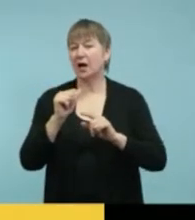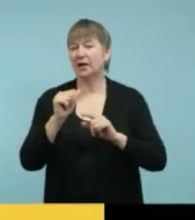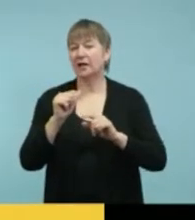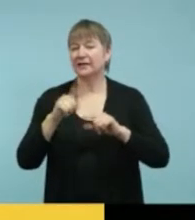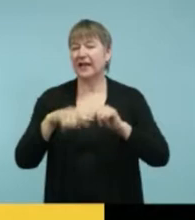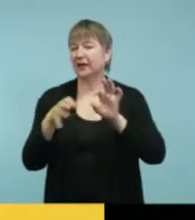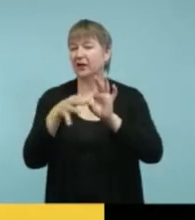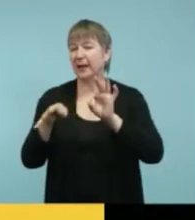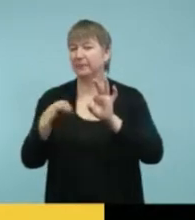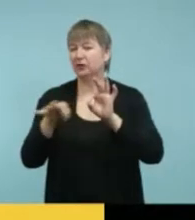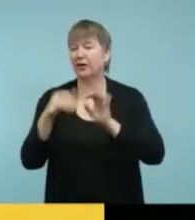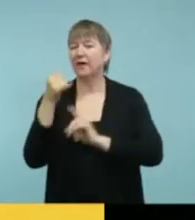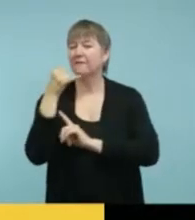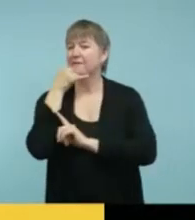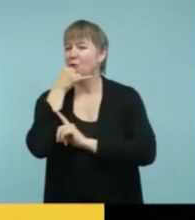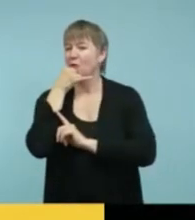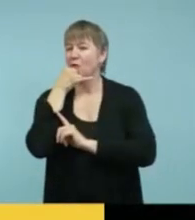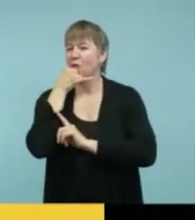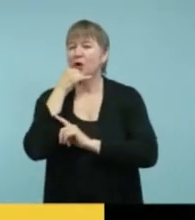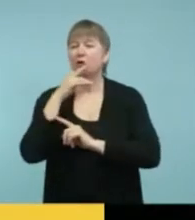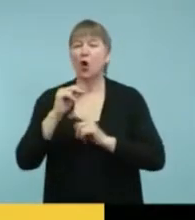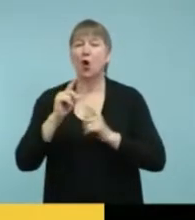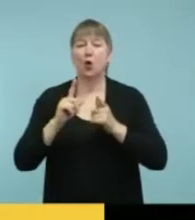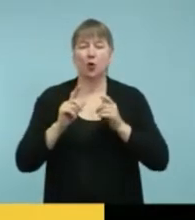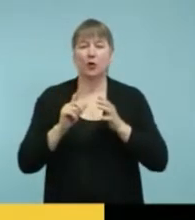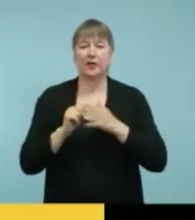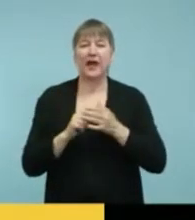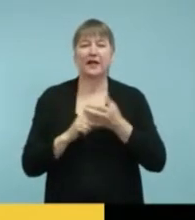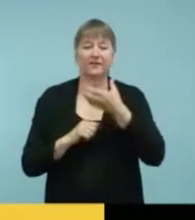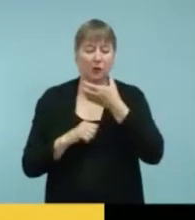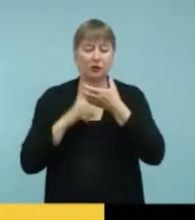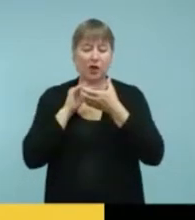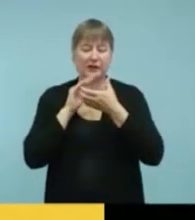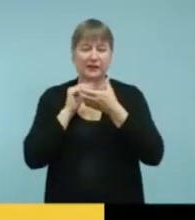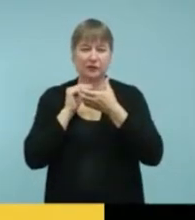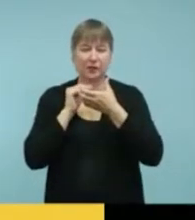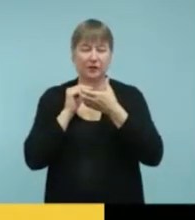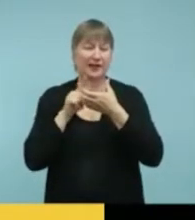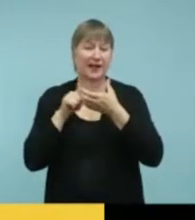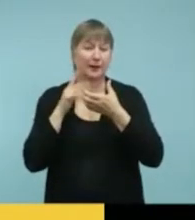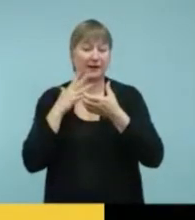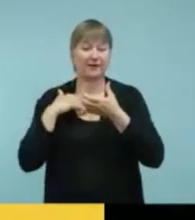It's only supposed to be used by talking into the phone, like a microphone.